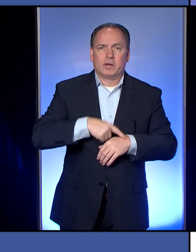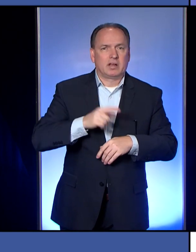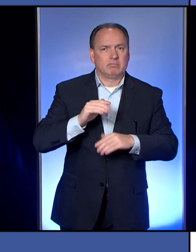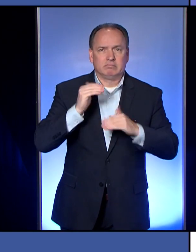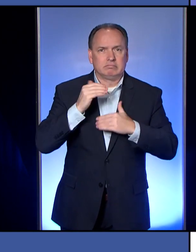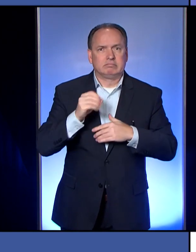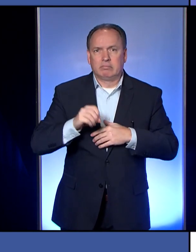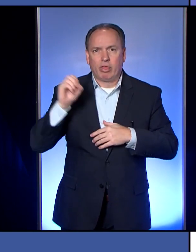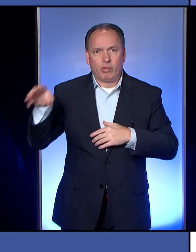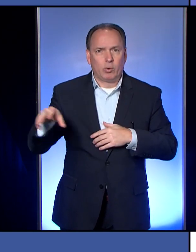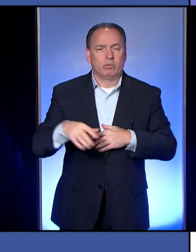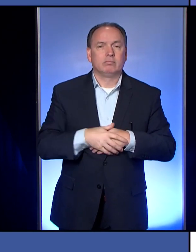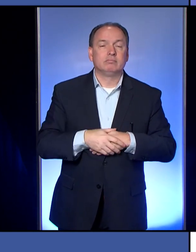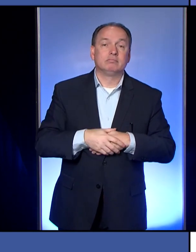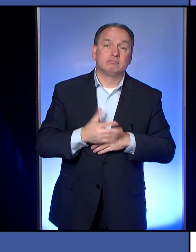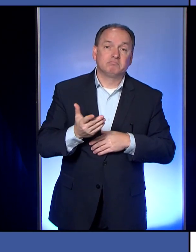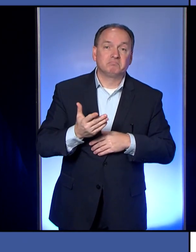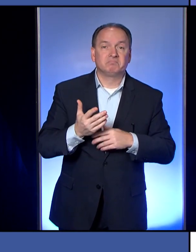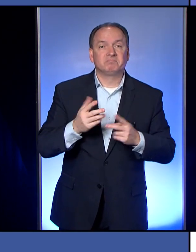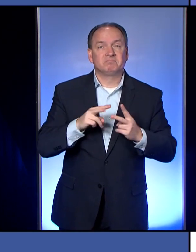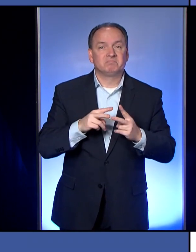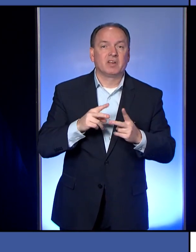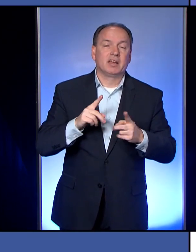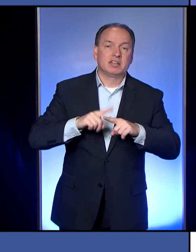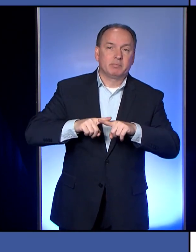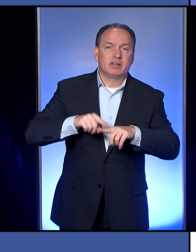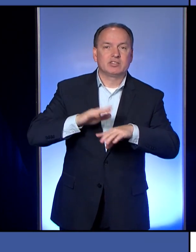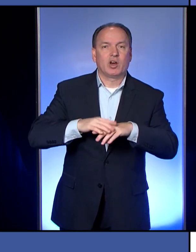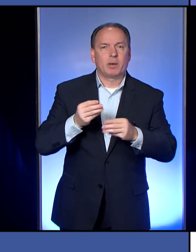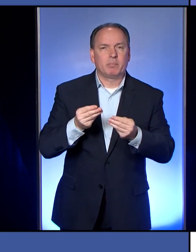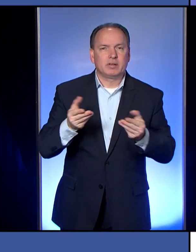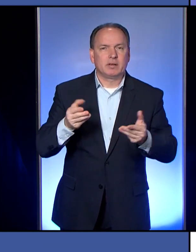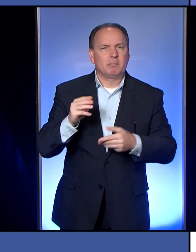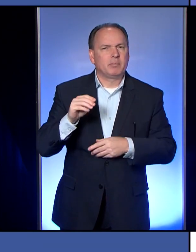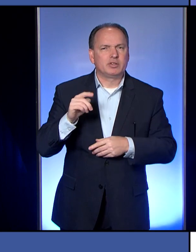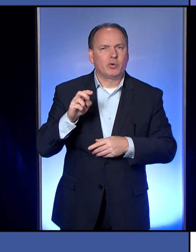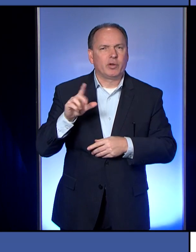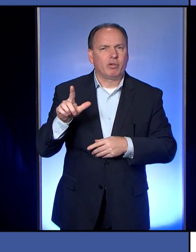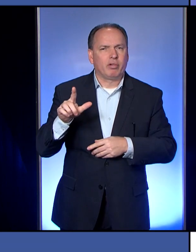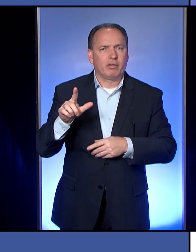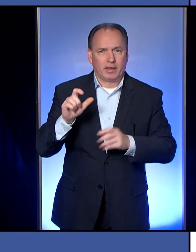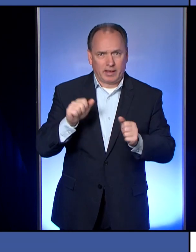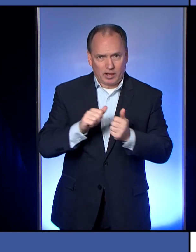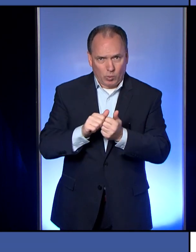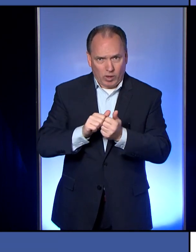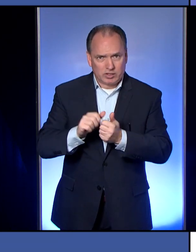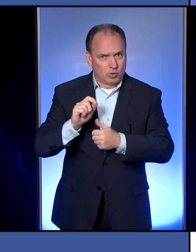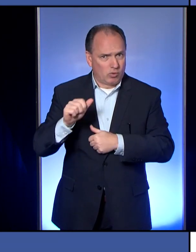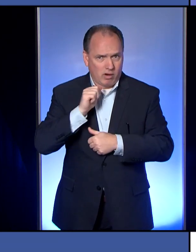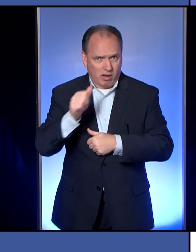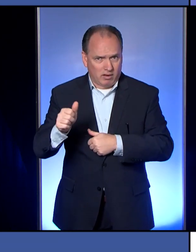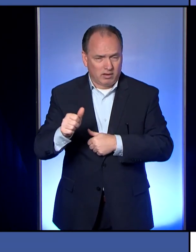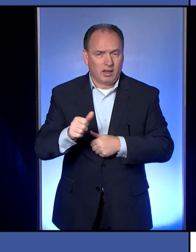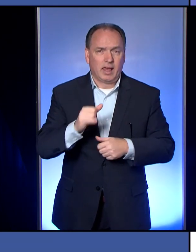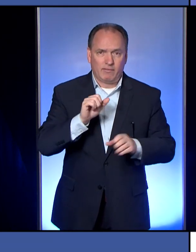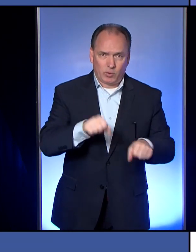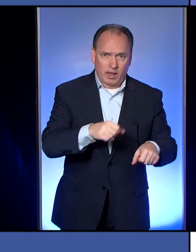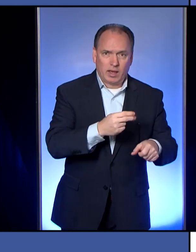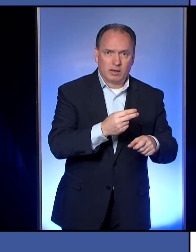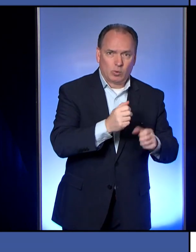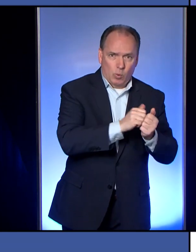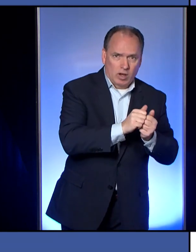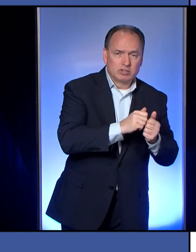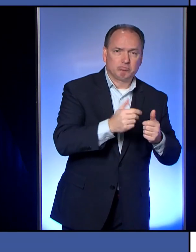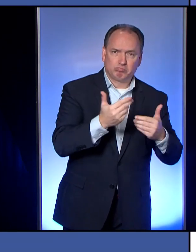something homemade? Well, you know, I think it depends on what the material is. Can you wash it off or not? You know, I think if you can wash it, go ahead and use it.